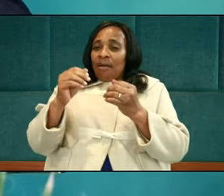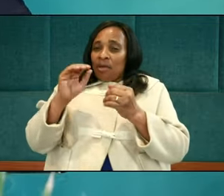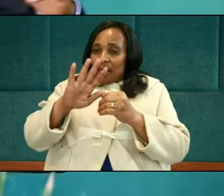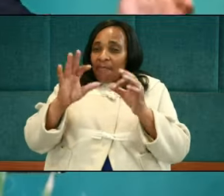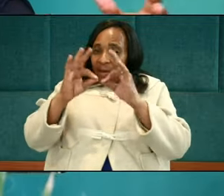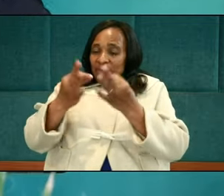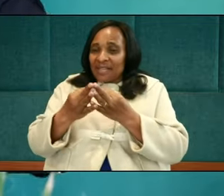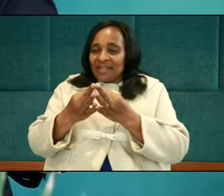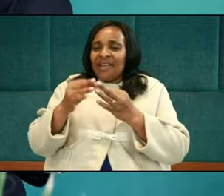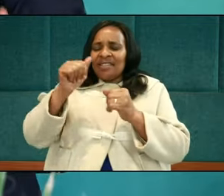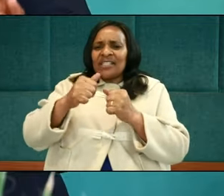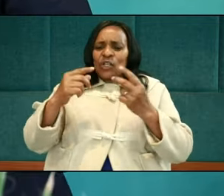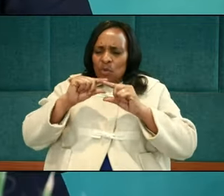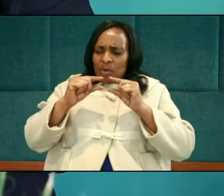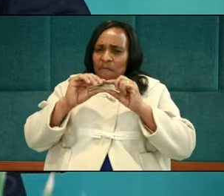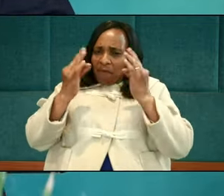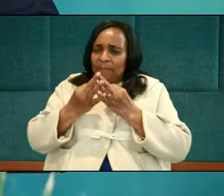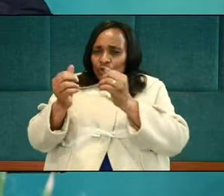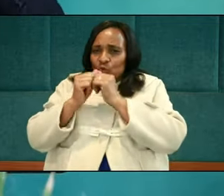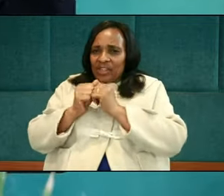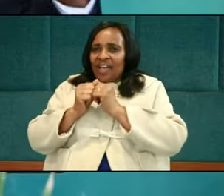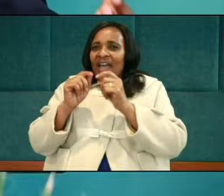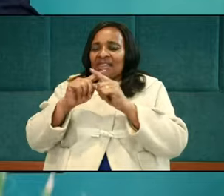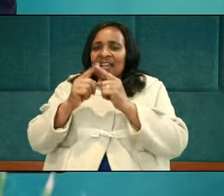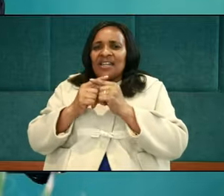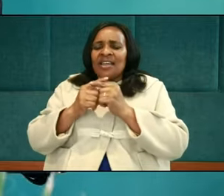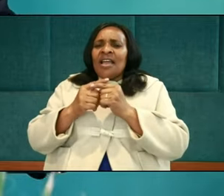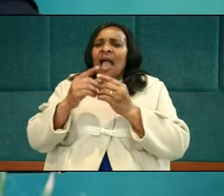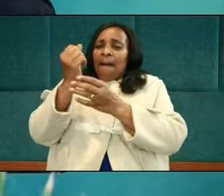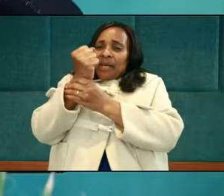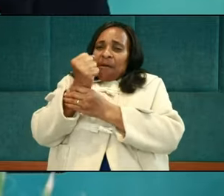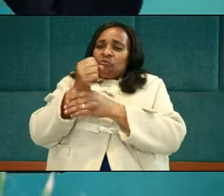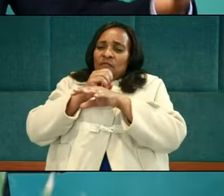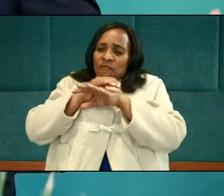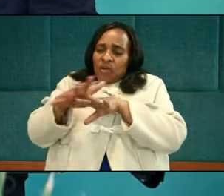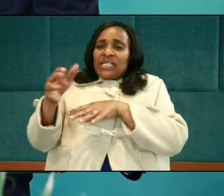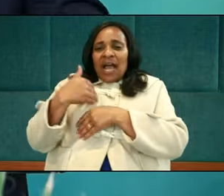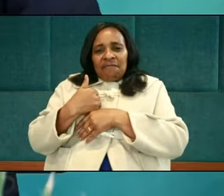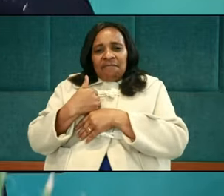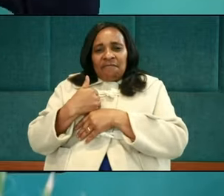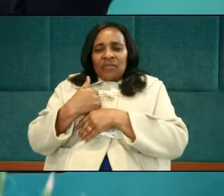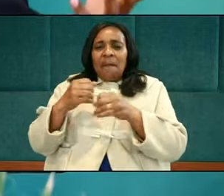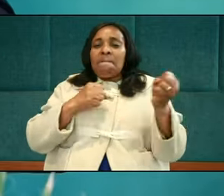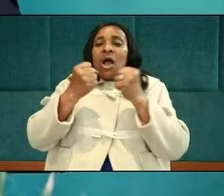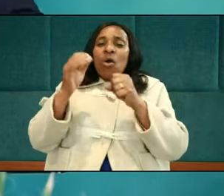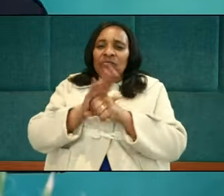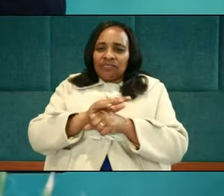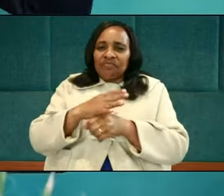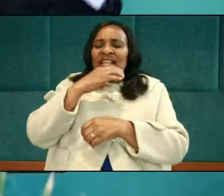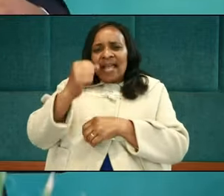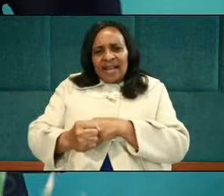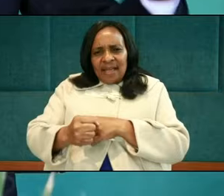folks are together. And Abraham is the most influential. He's the most powerful. He's the elderly.